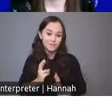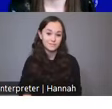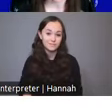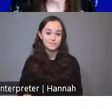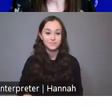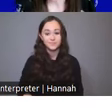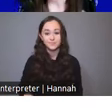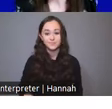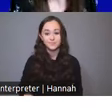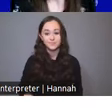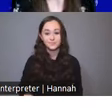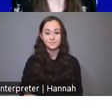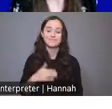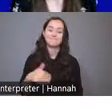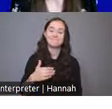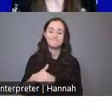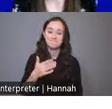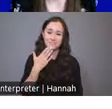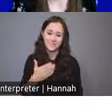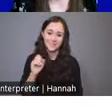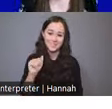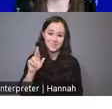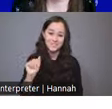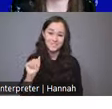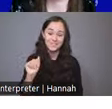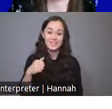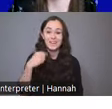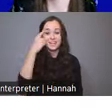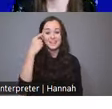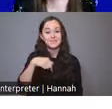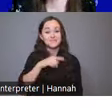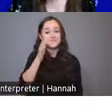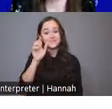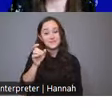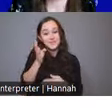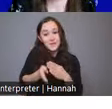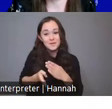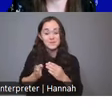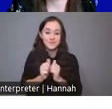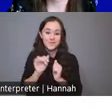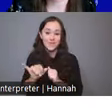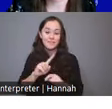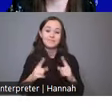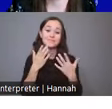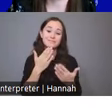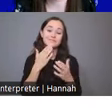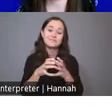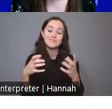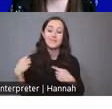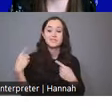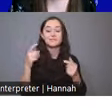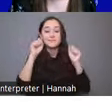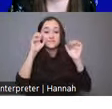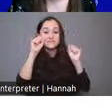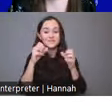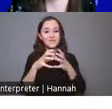Well, thank you, Sarah. I think that we're going to have to end on that one, but thank you so much. This has been fantastic. So much